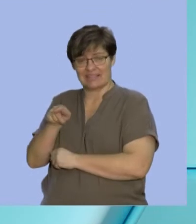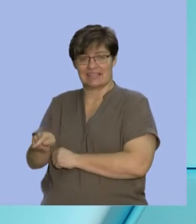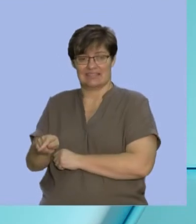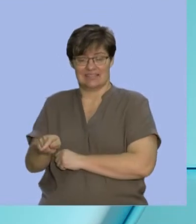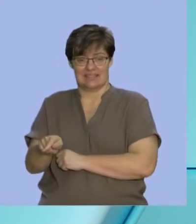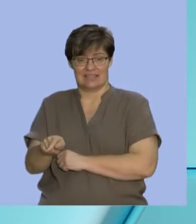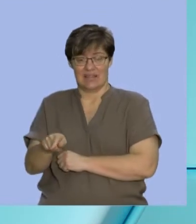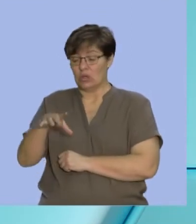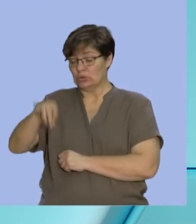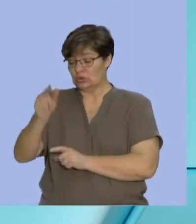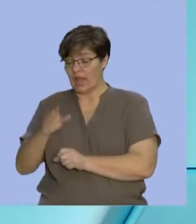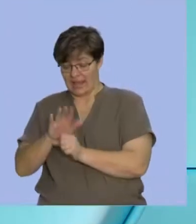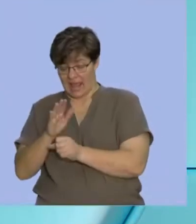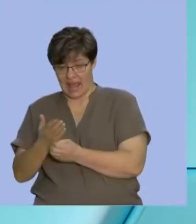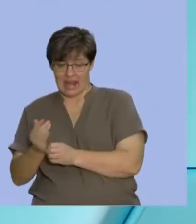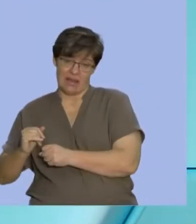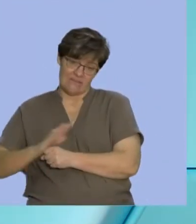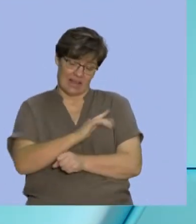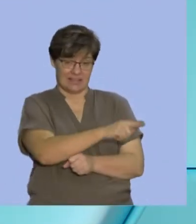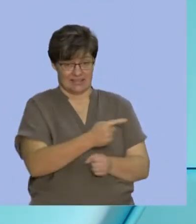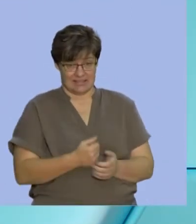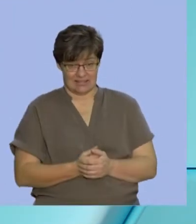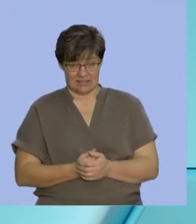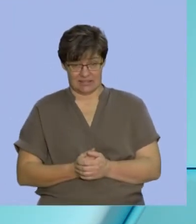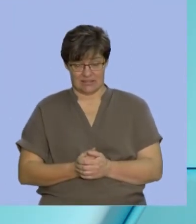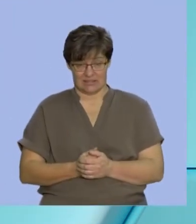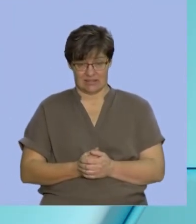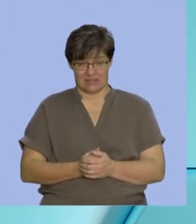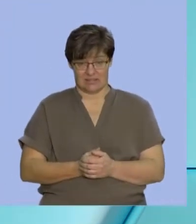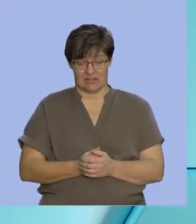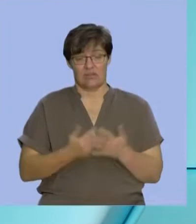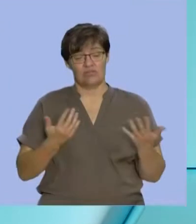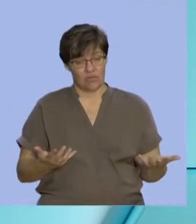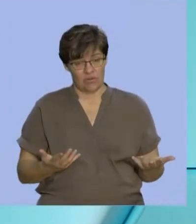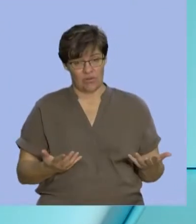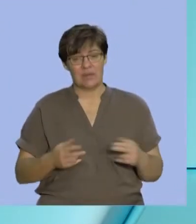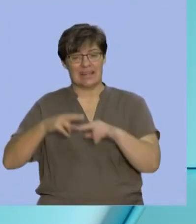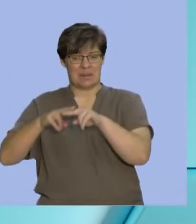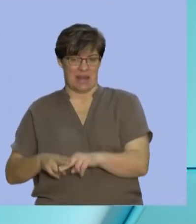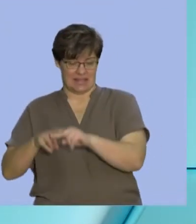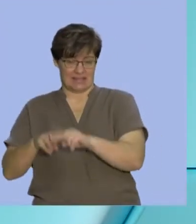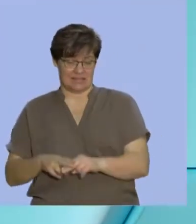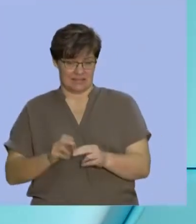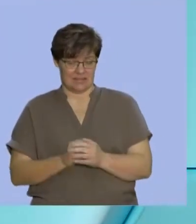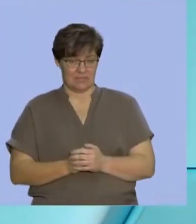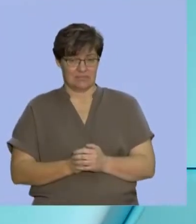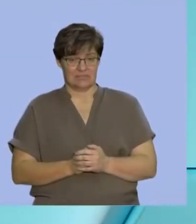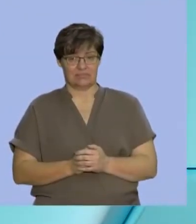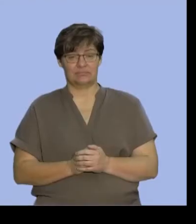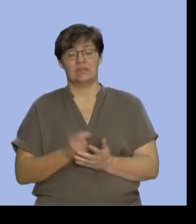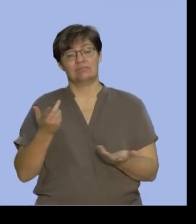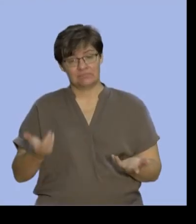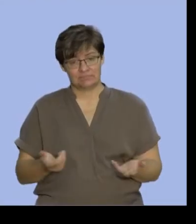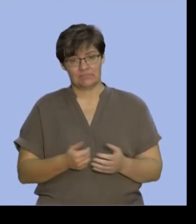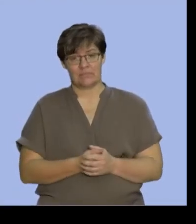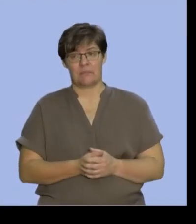one. The outcome of the first event can affect the probability of the second. And those are known as dependent